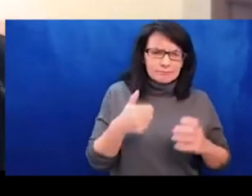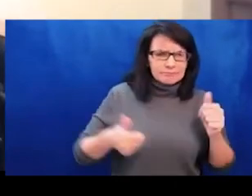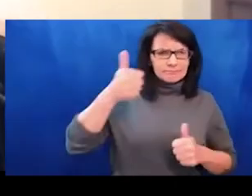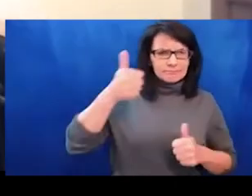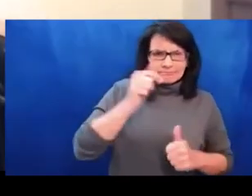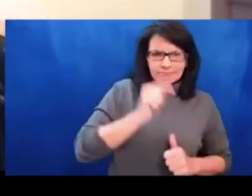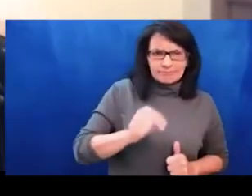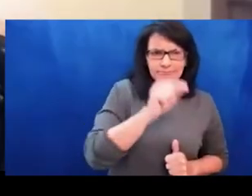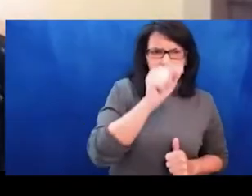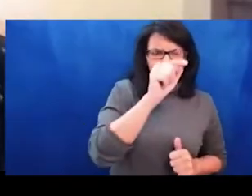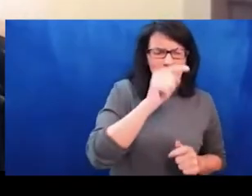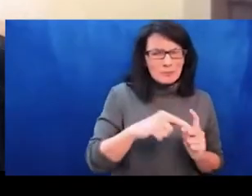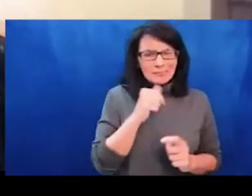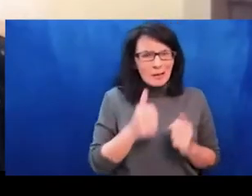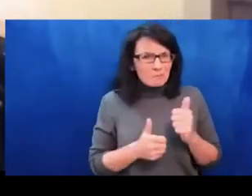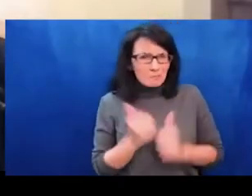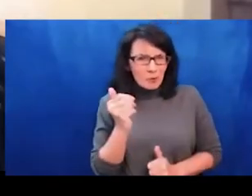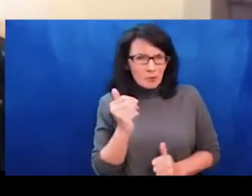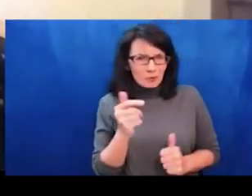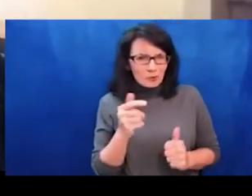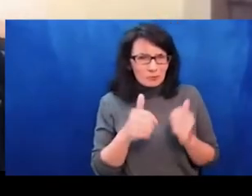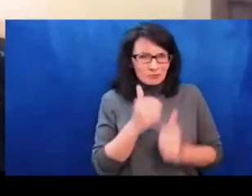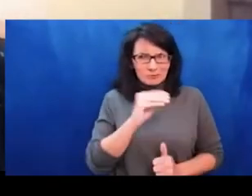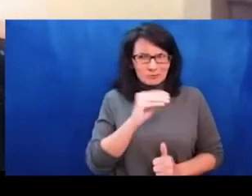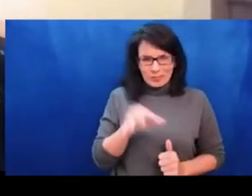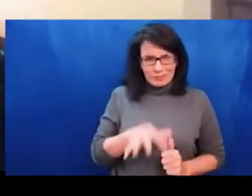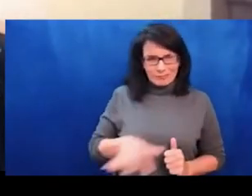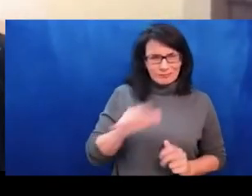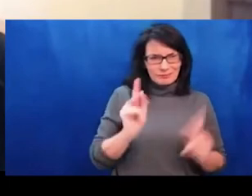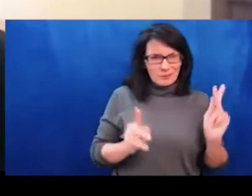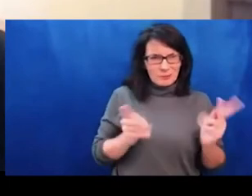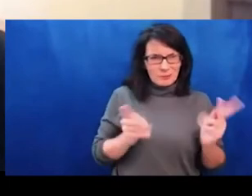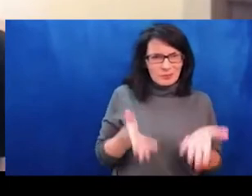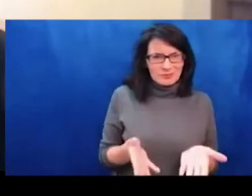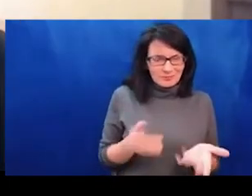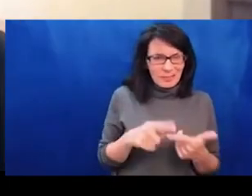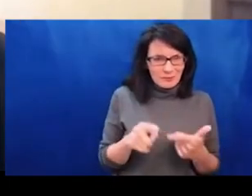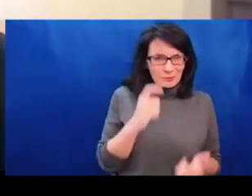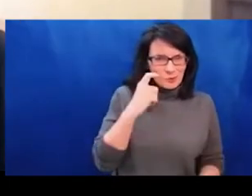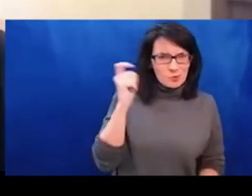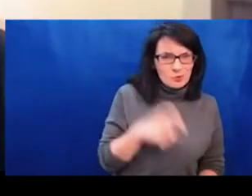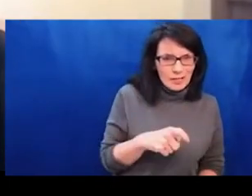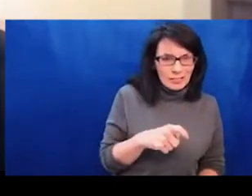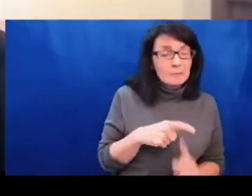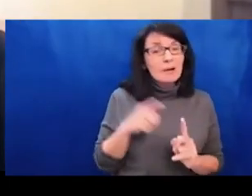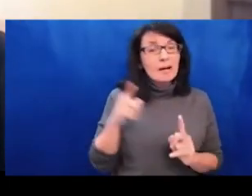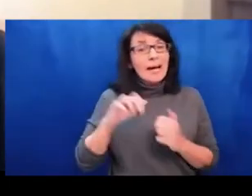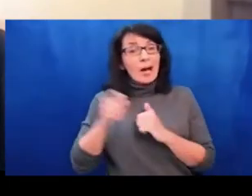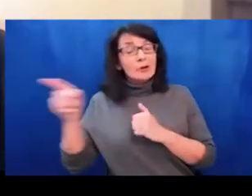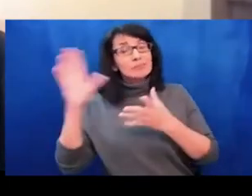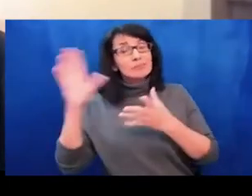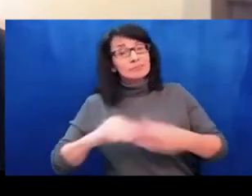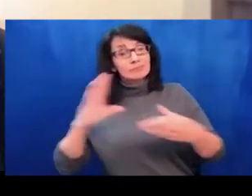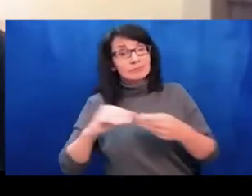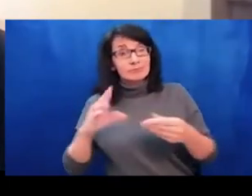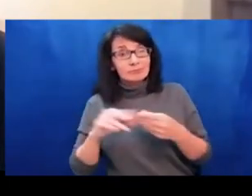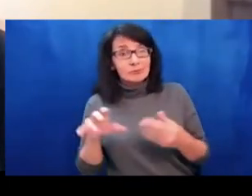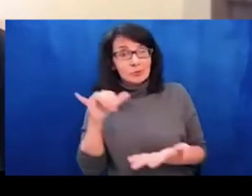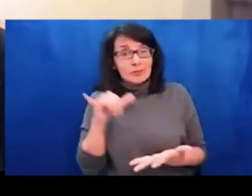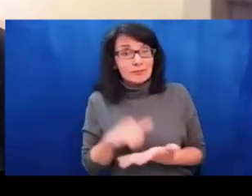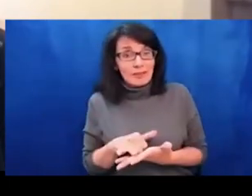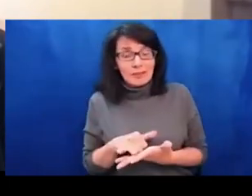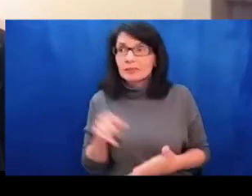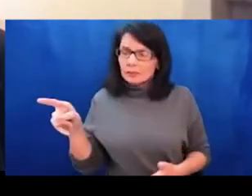immediate questioning of like, what does that even mean? It is complicated because yes, Ukraine and a small